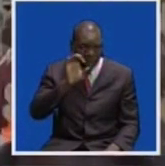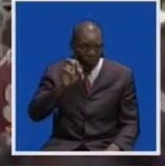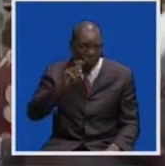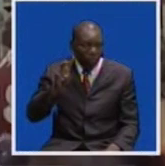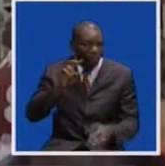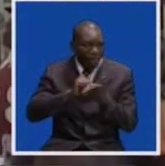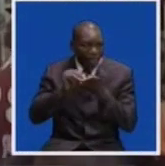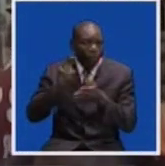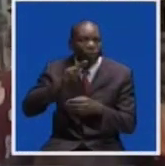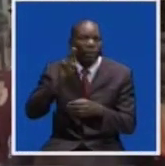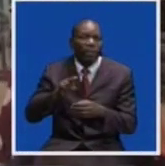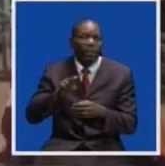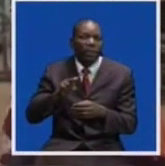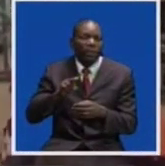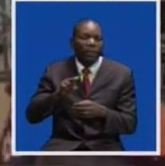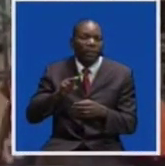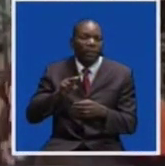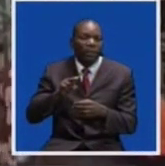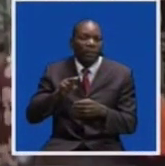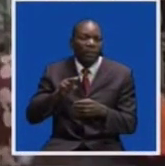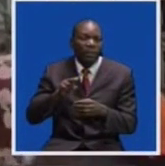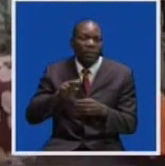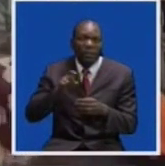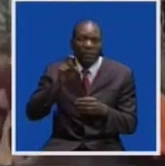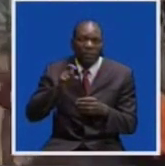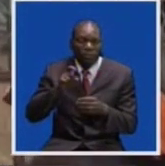is basically replacing some of the machines.